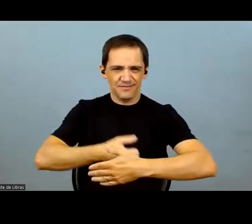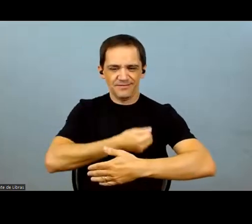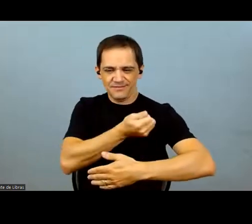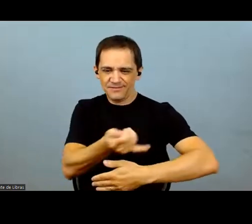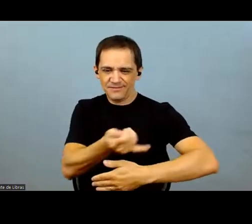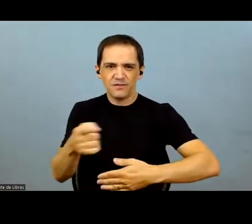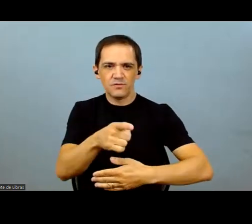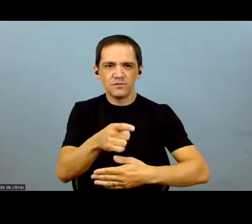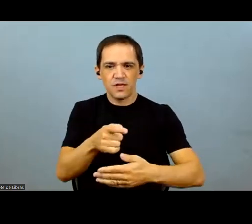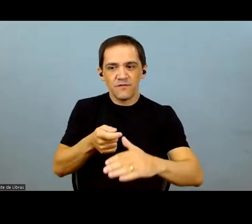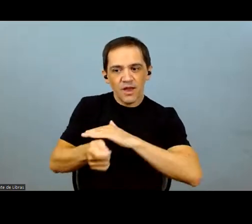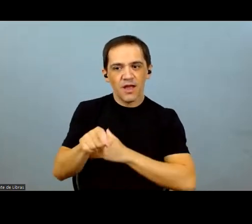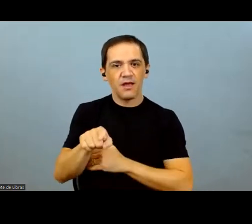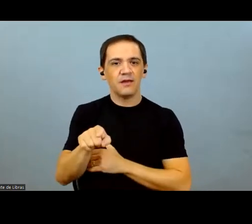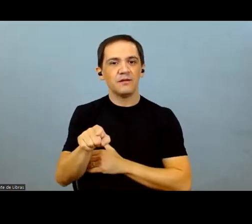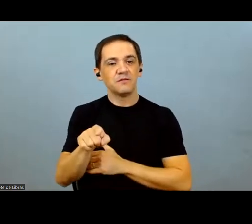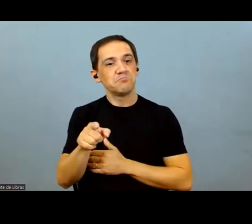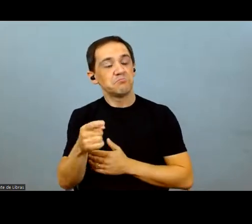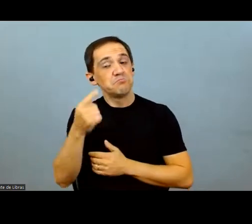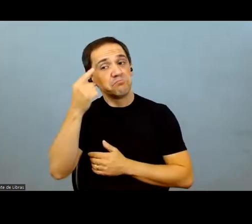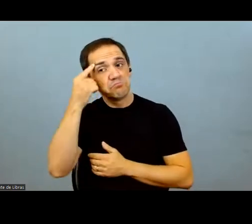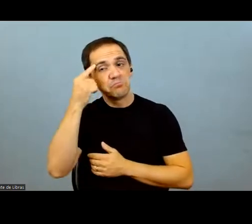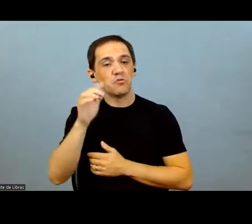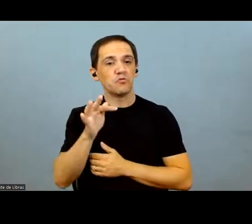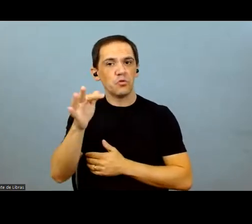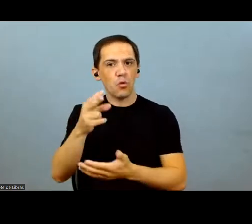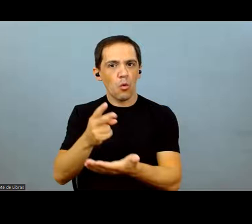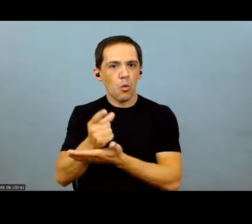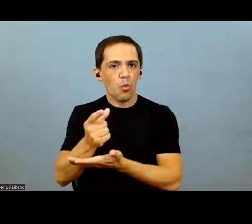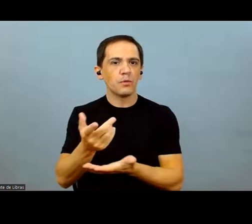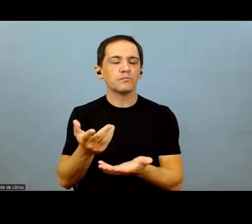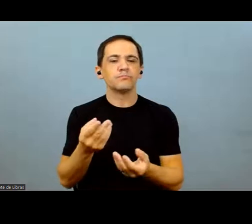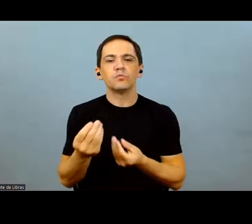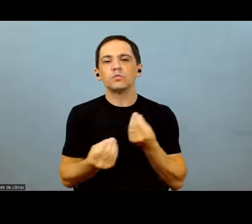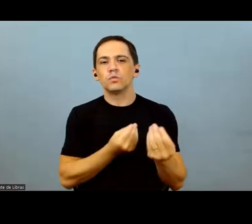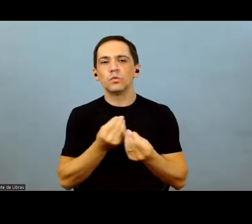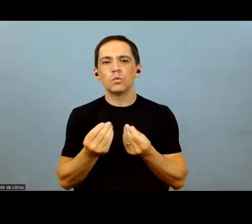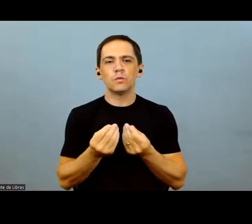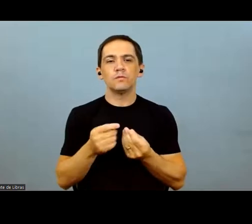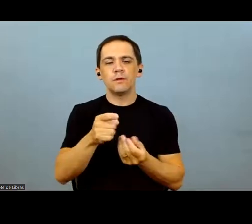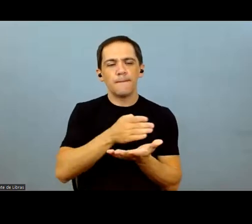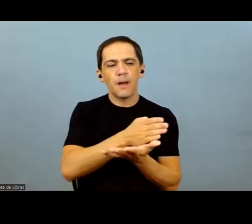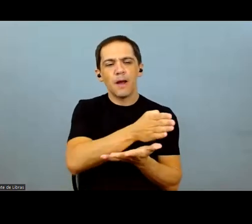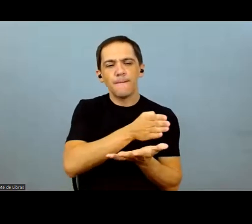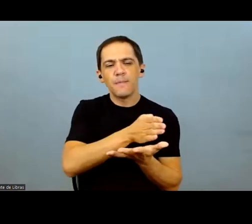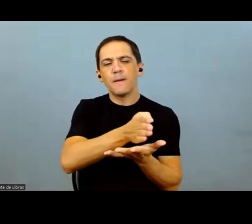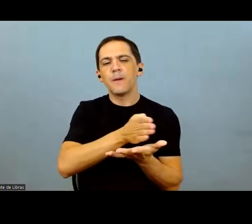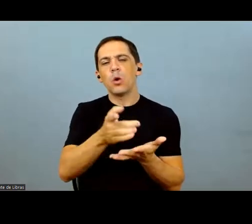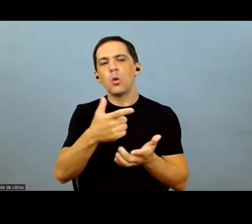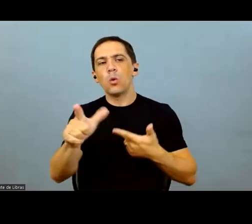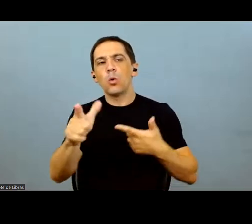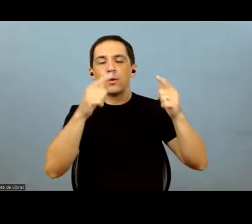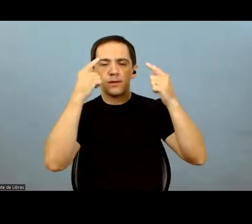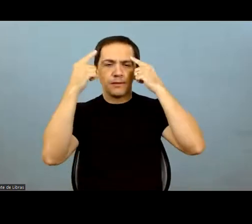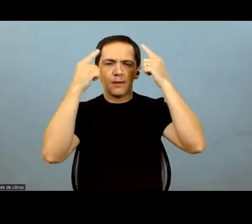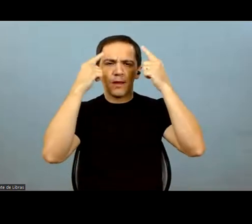expect? You have been investing in seed production. We could also think of a spinoff. Could you please explore